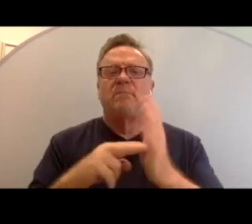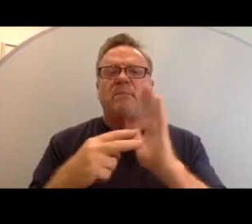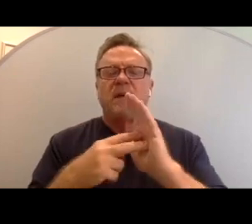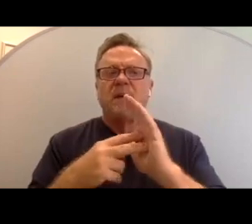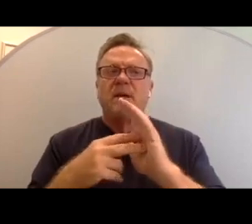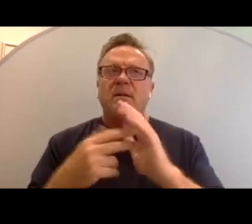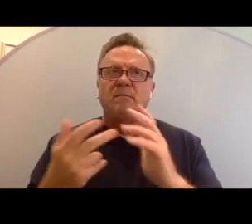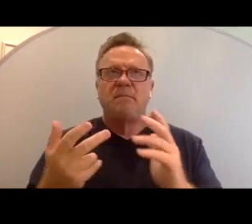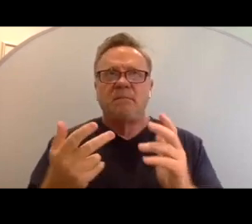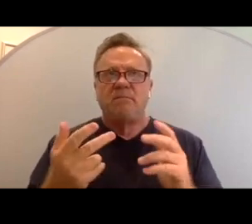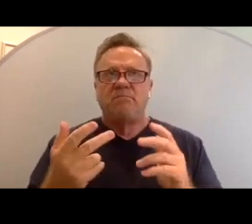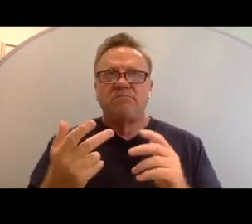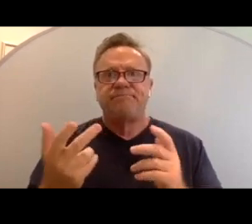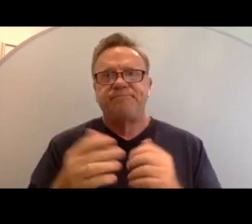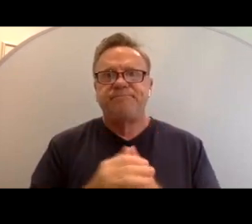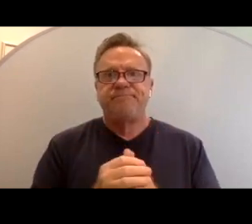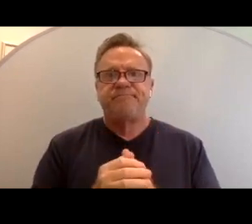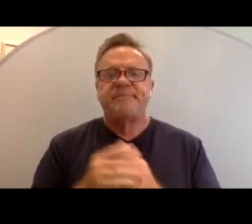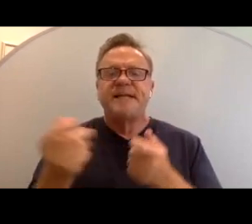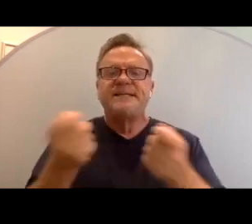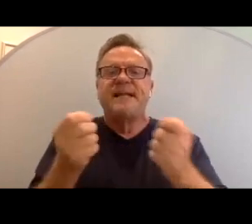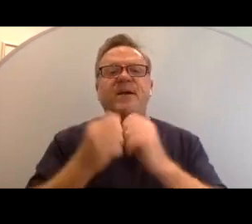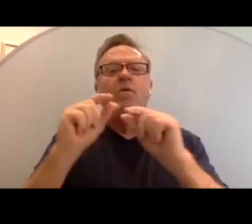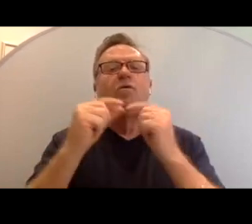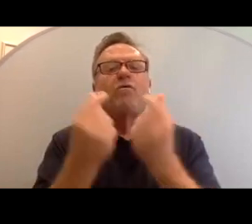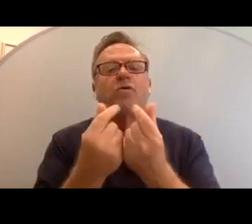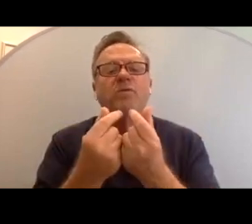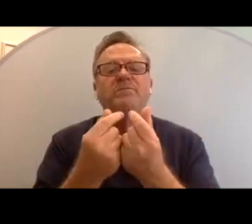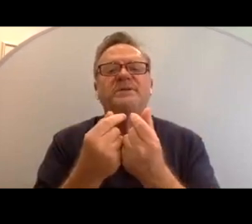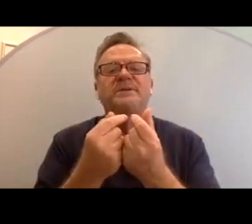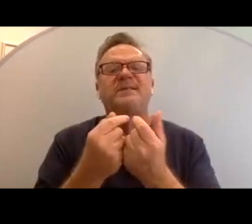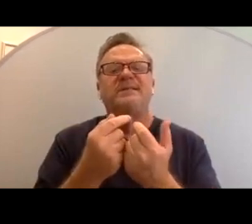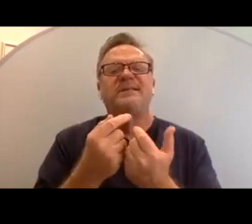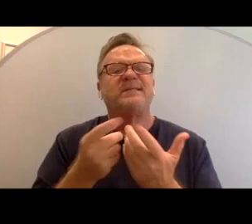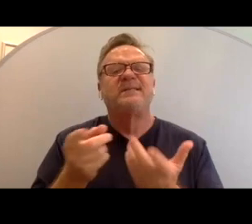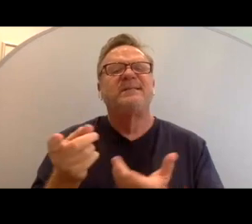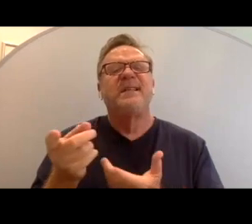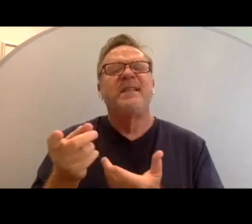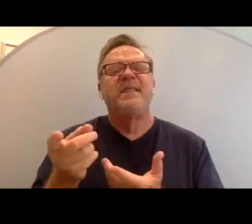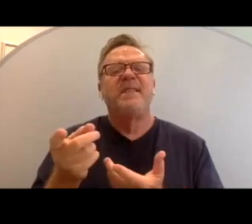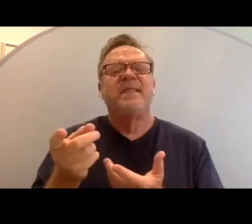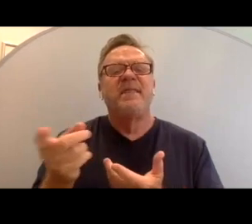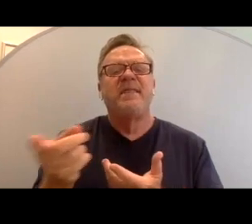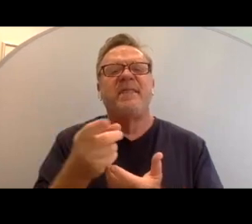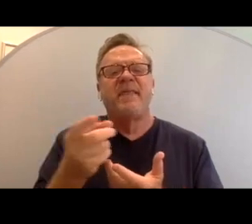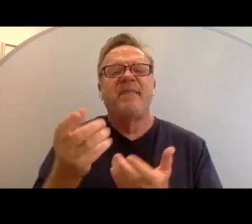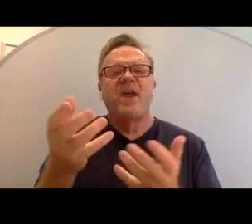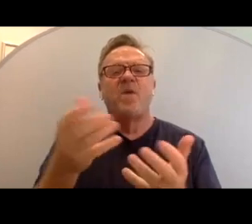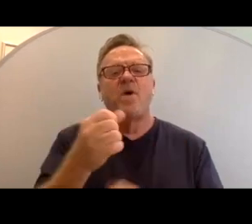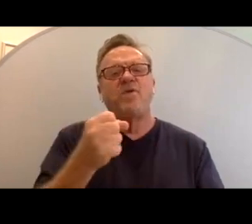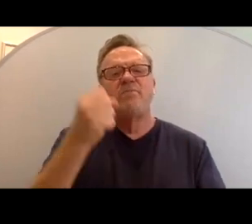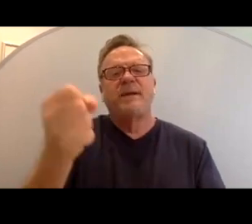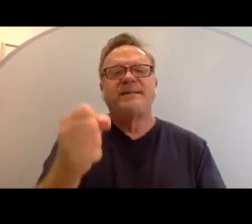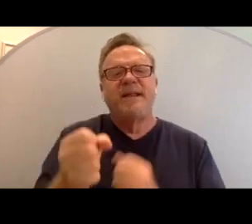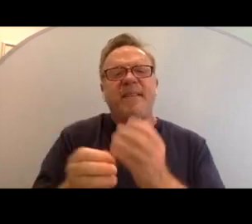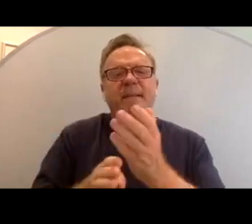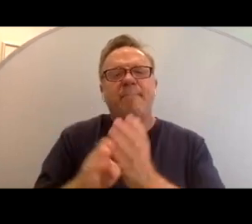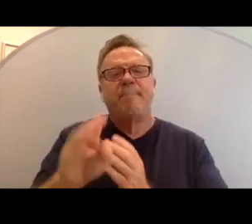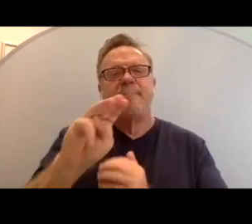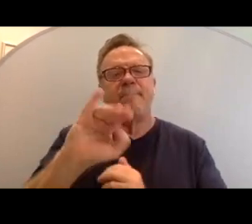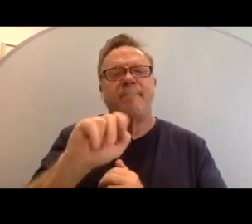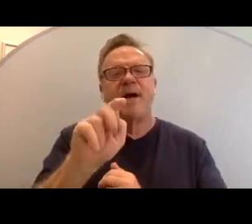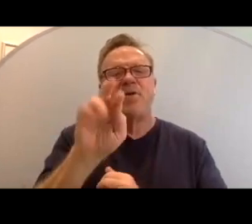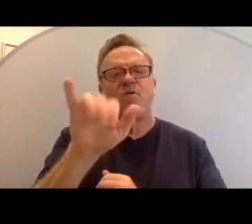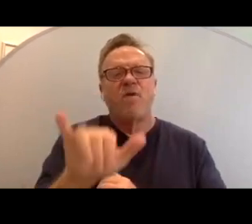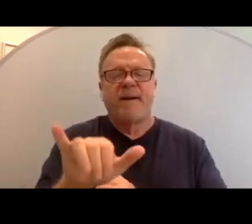with groups that they wish to find in the minority. And if I